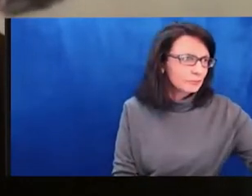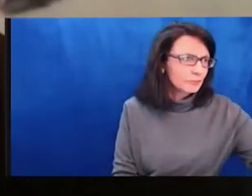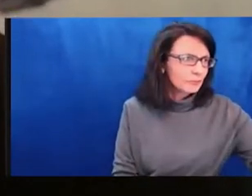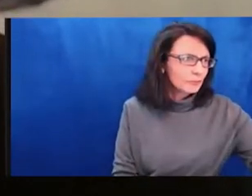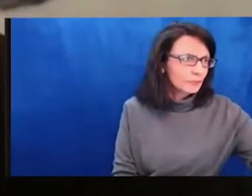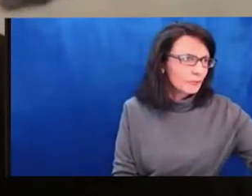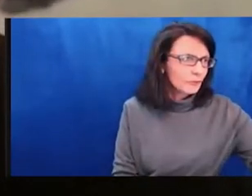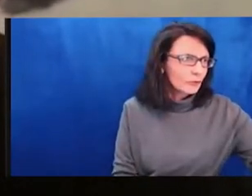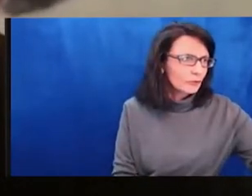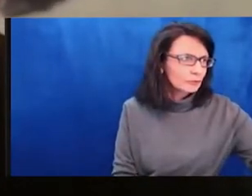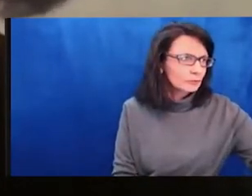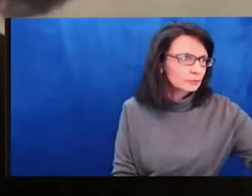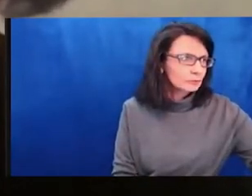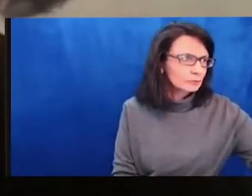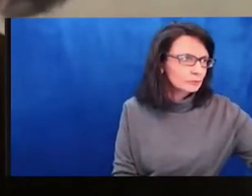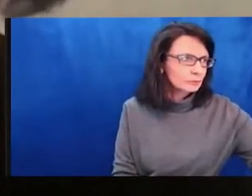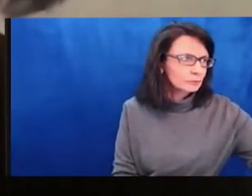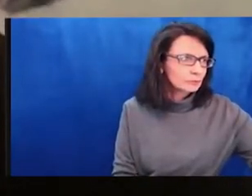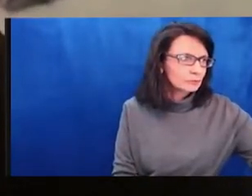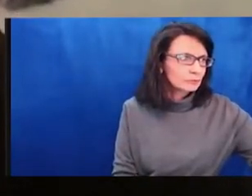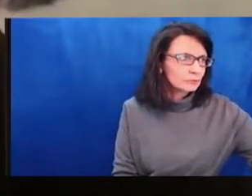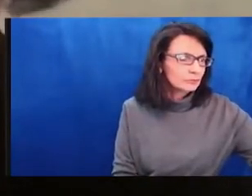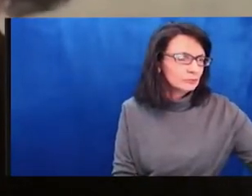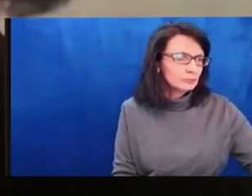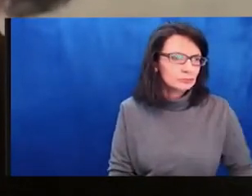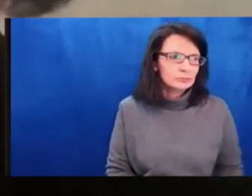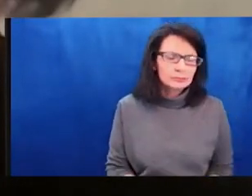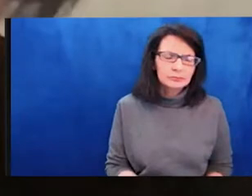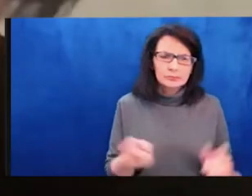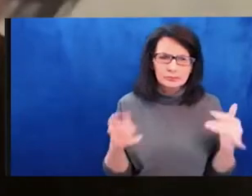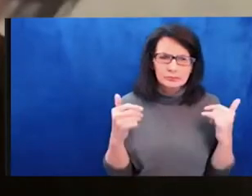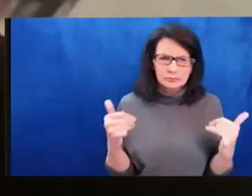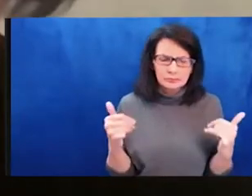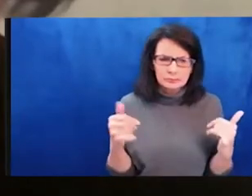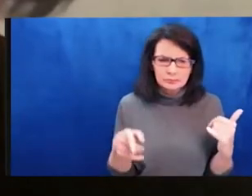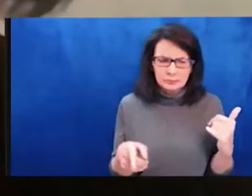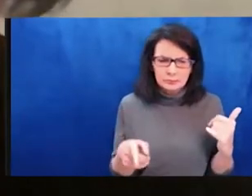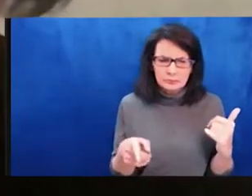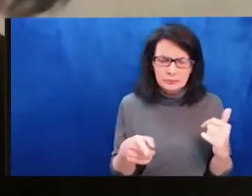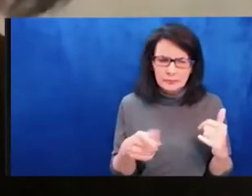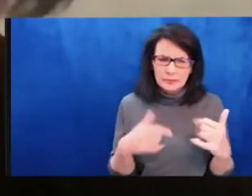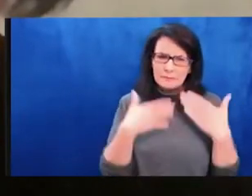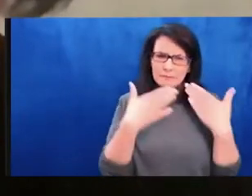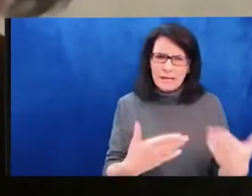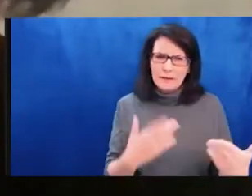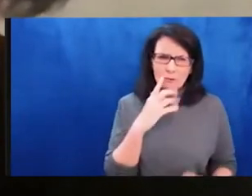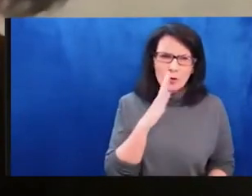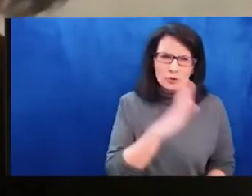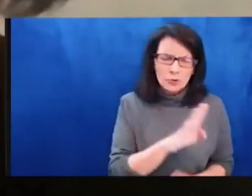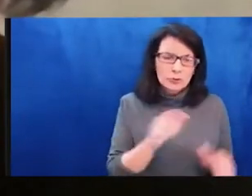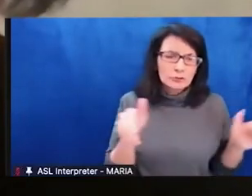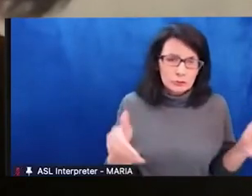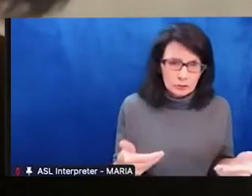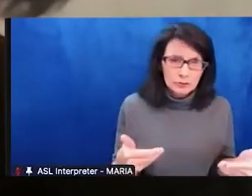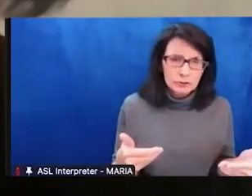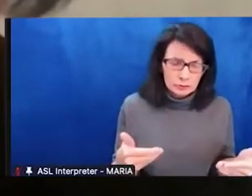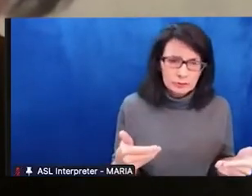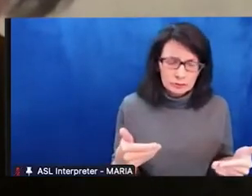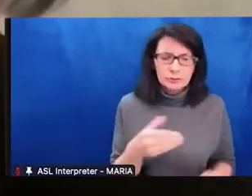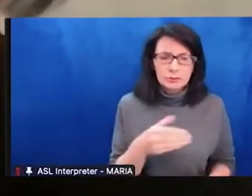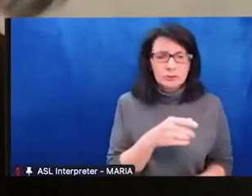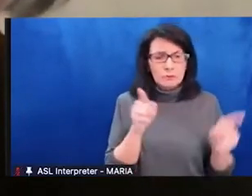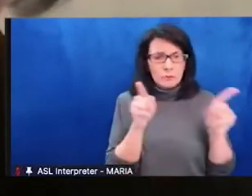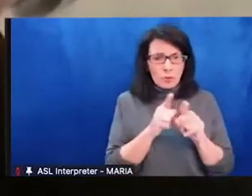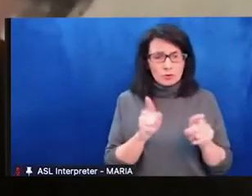this evening, under these very difficult circumstances. And now I would like to give the floor to Larissa for her intervention.